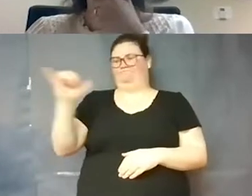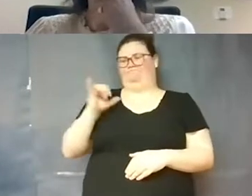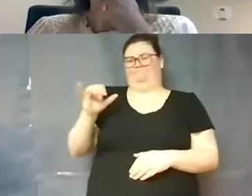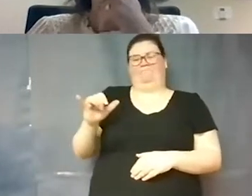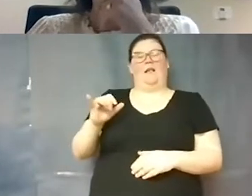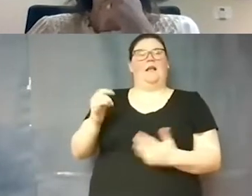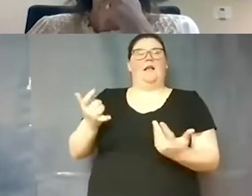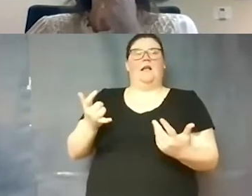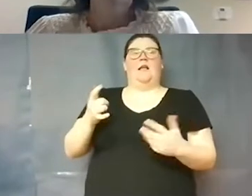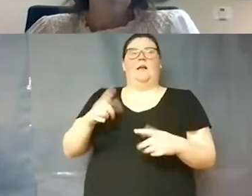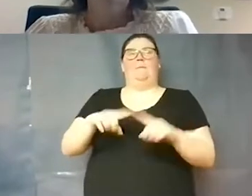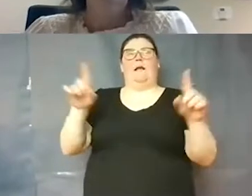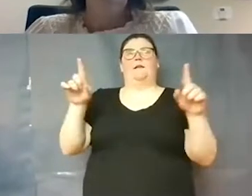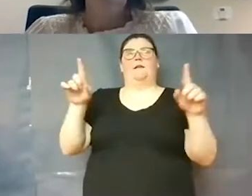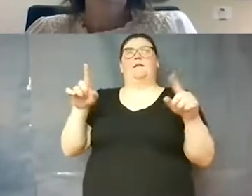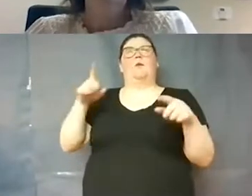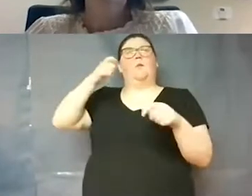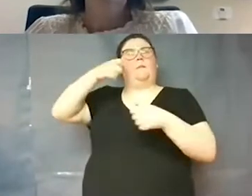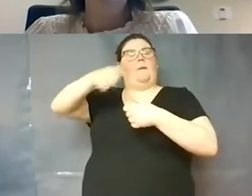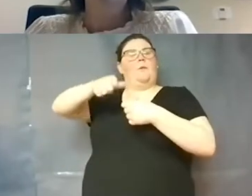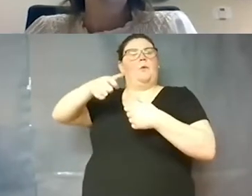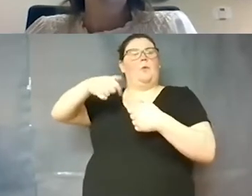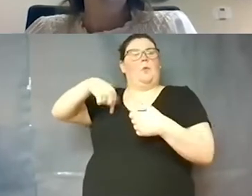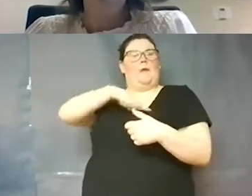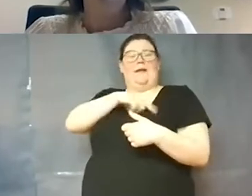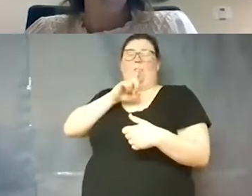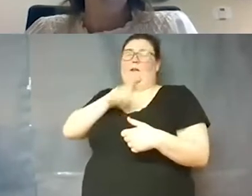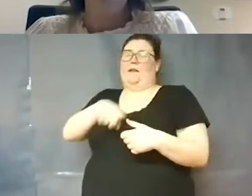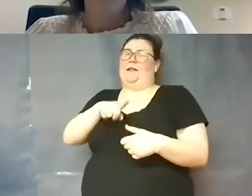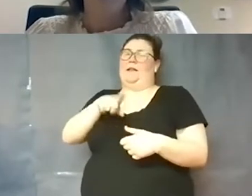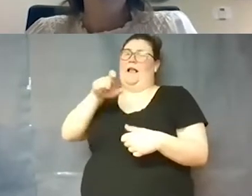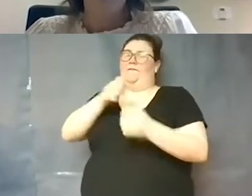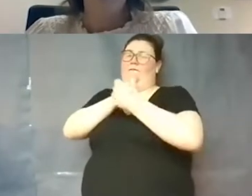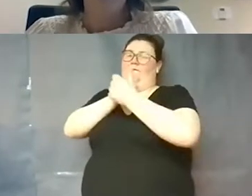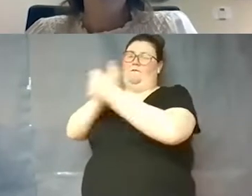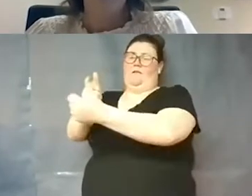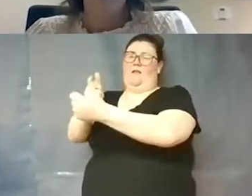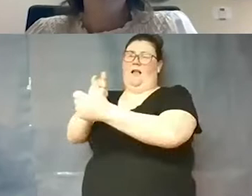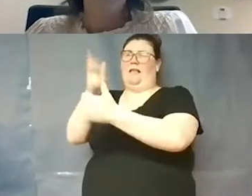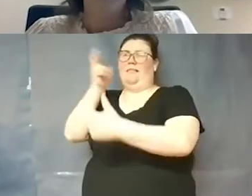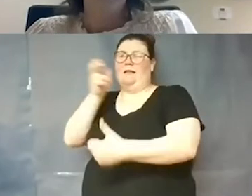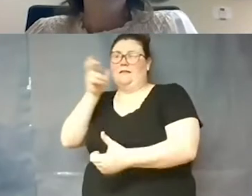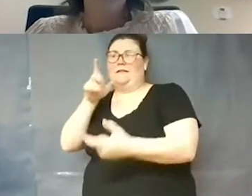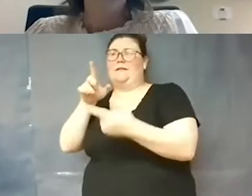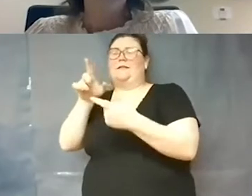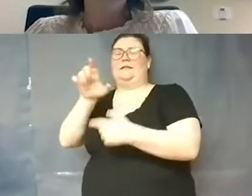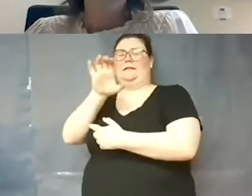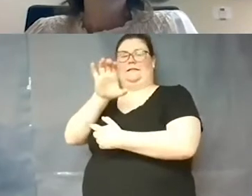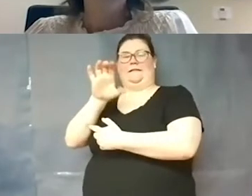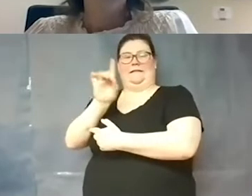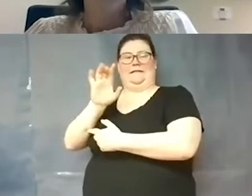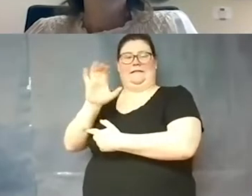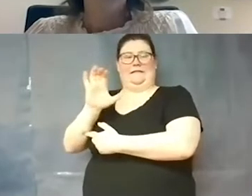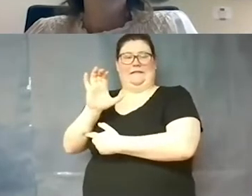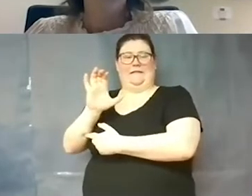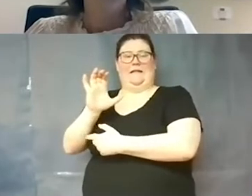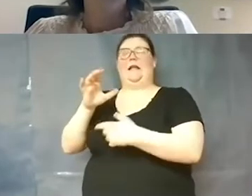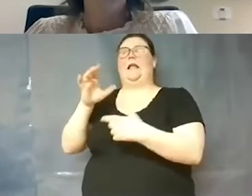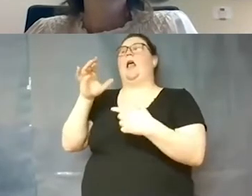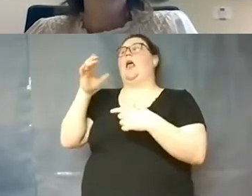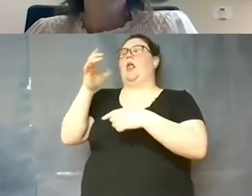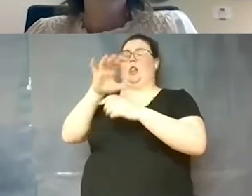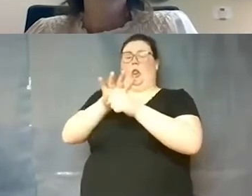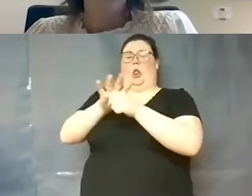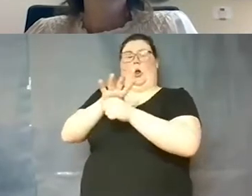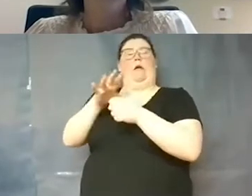um but remember that we we really do abide by and listen to the cdc our local health authorities the